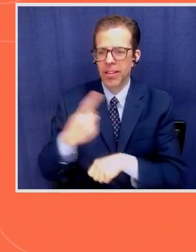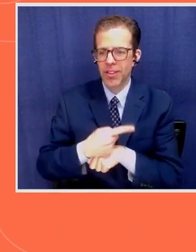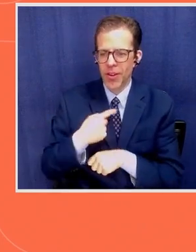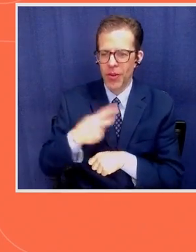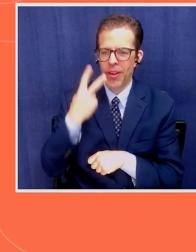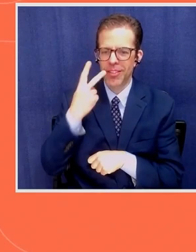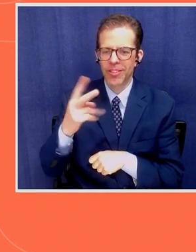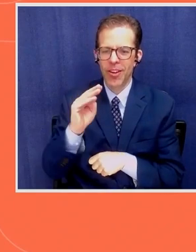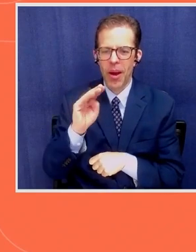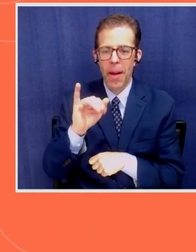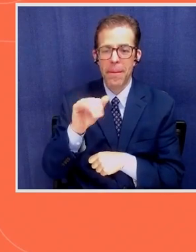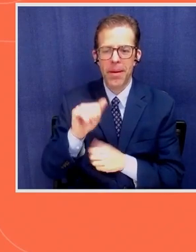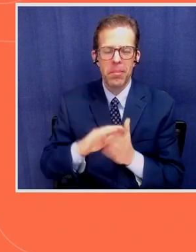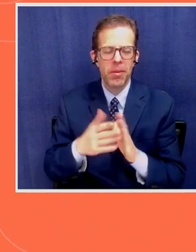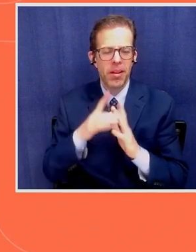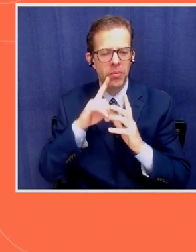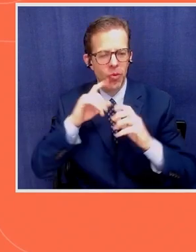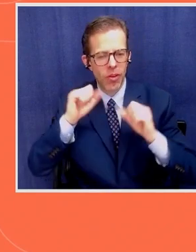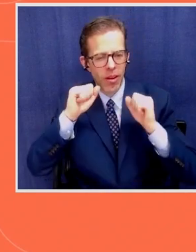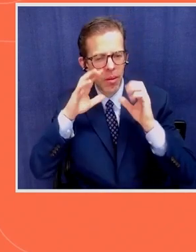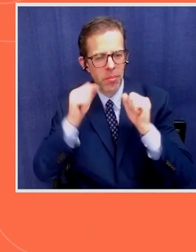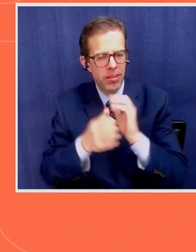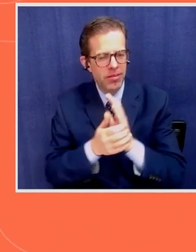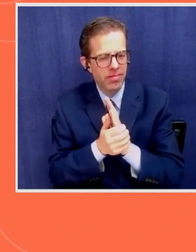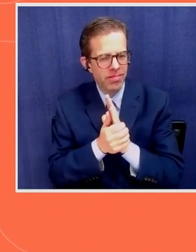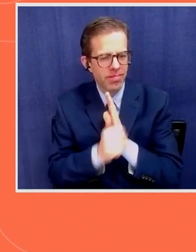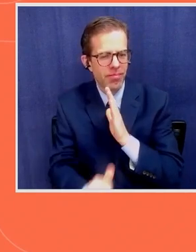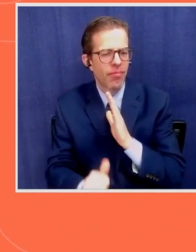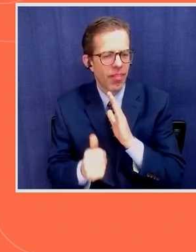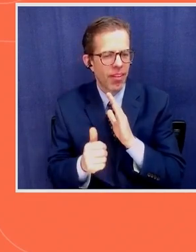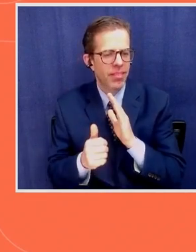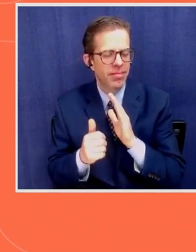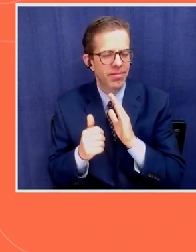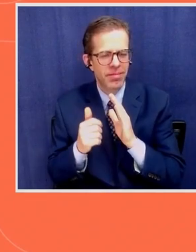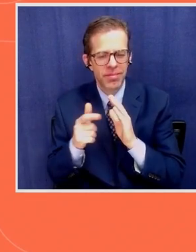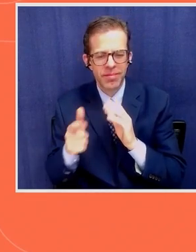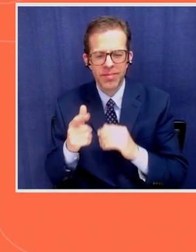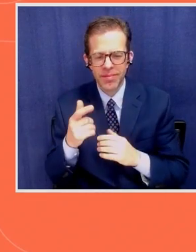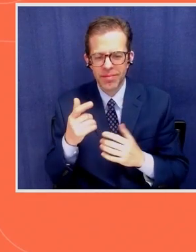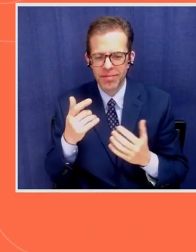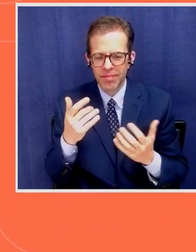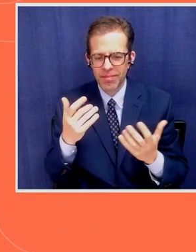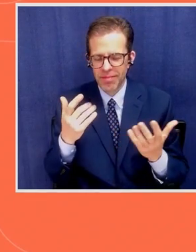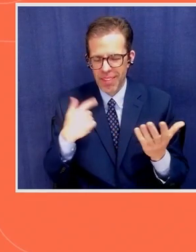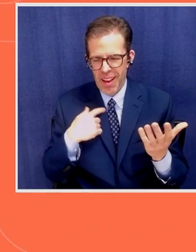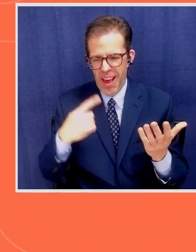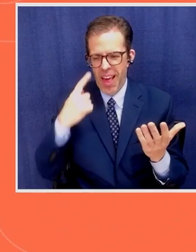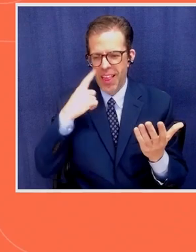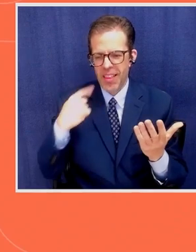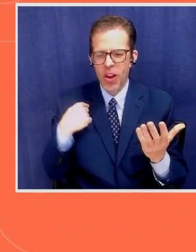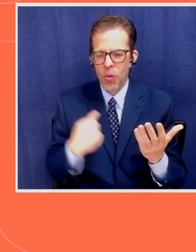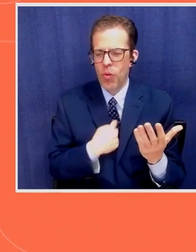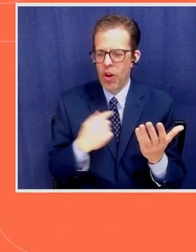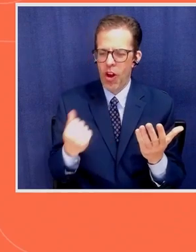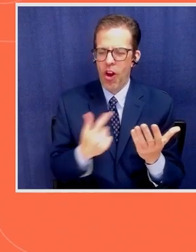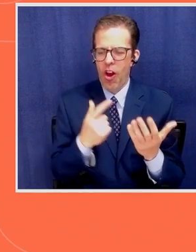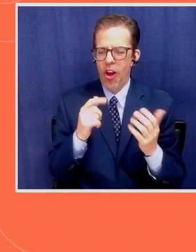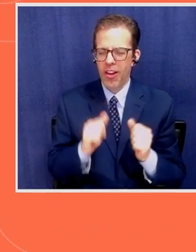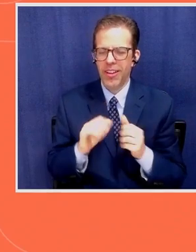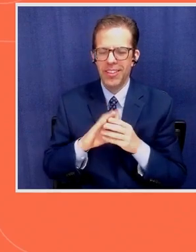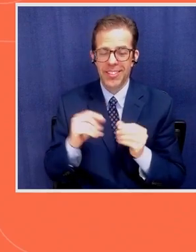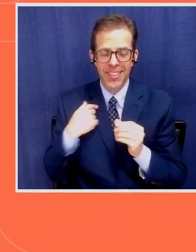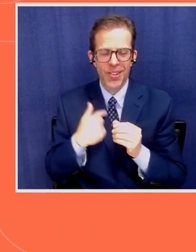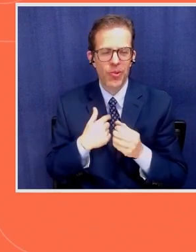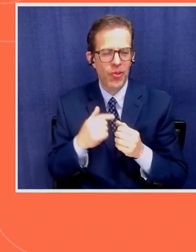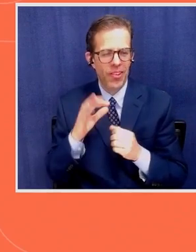has become such an amazing talent and I think Taholo, we can all say that we're now fans and we're looking forward to